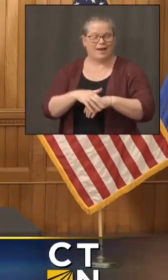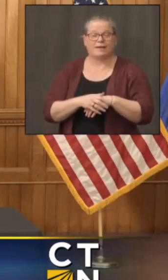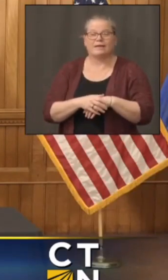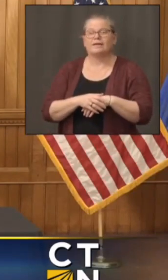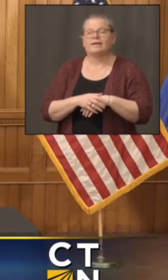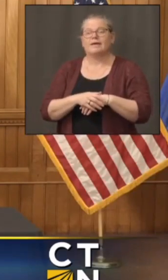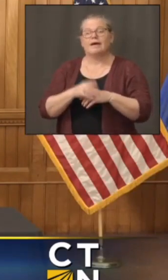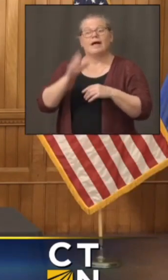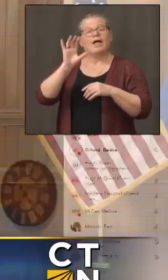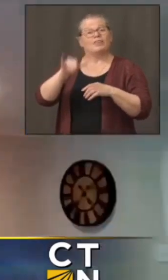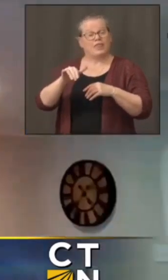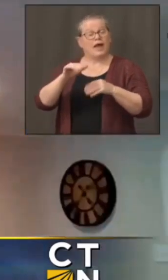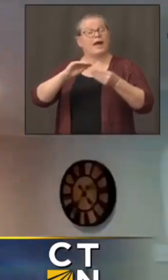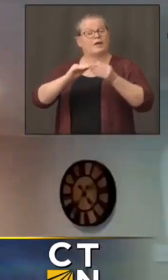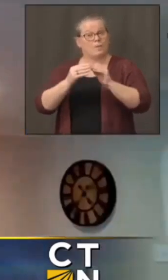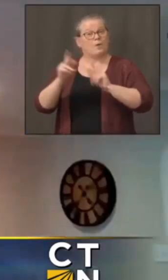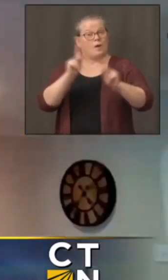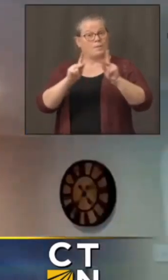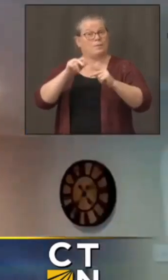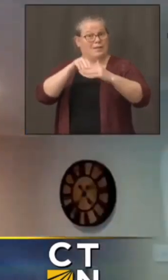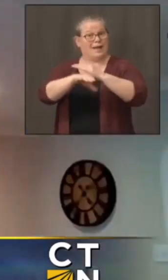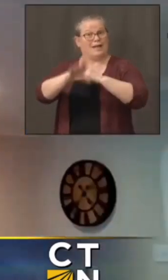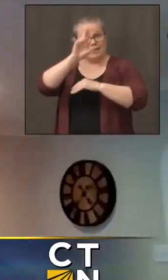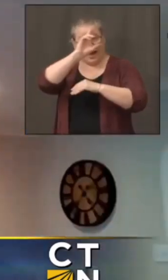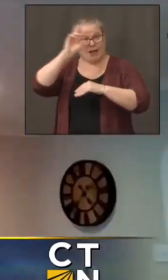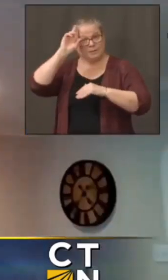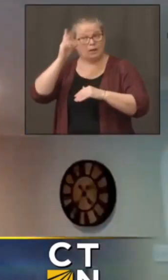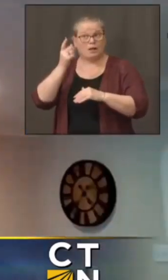occupancy level is probably on the low end.